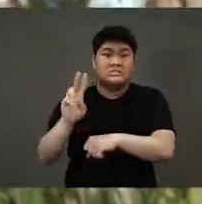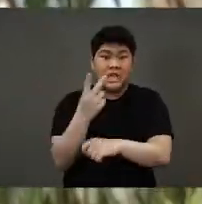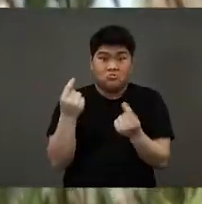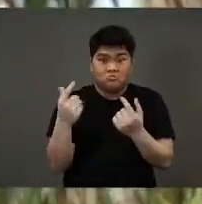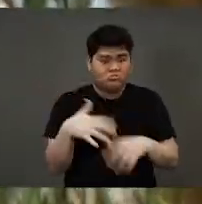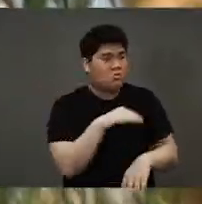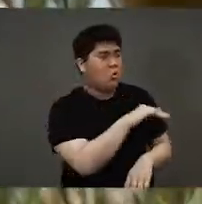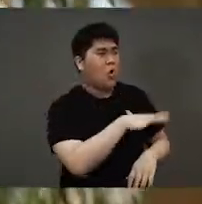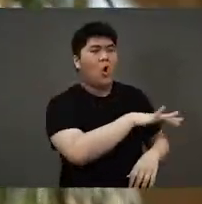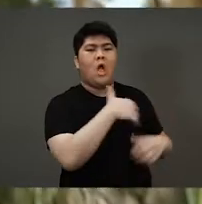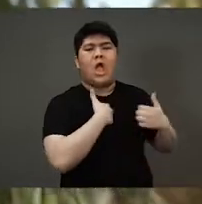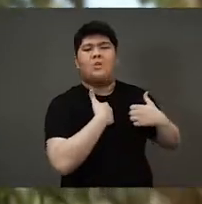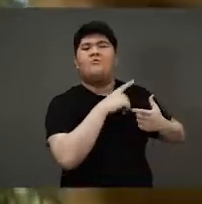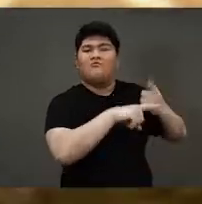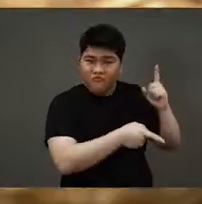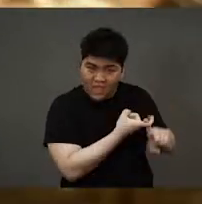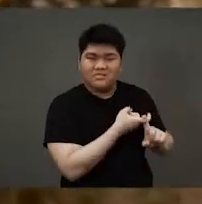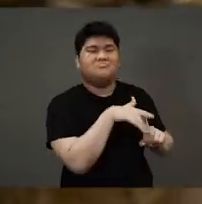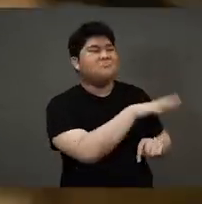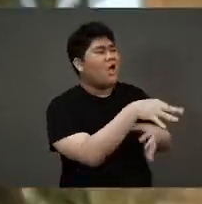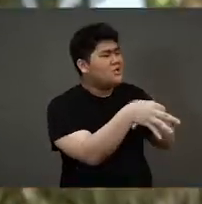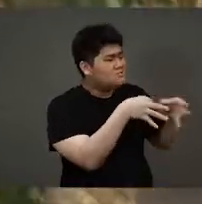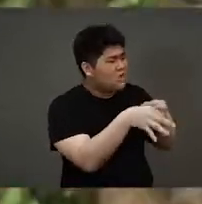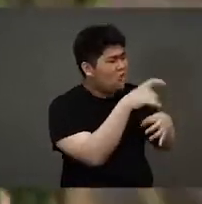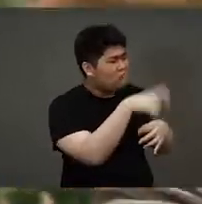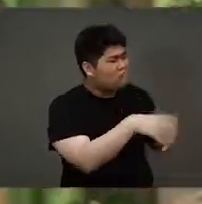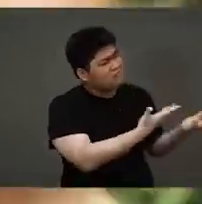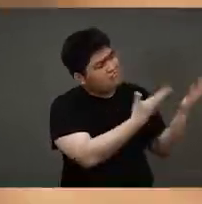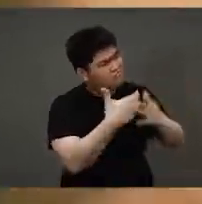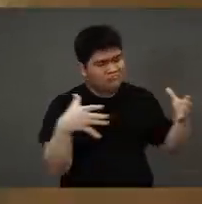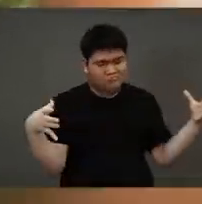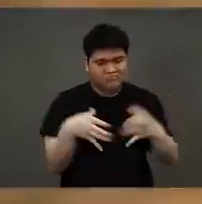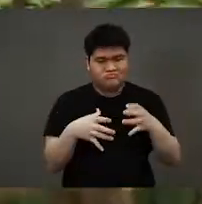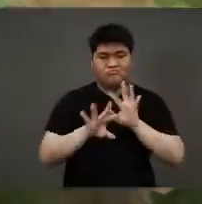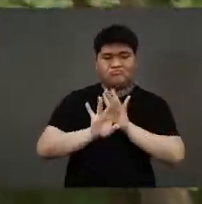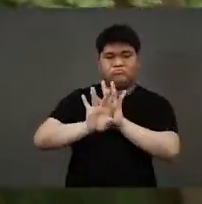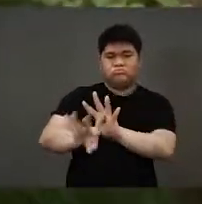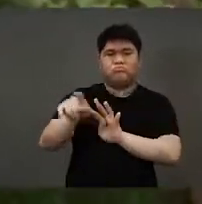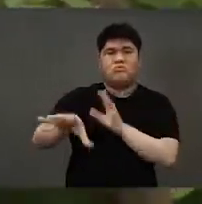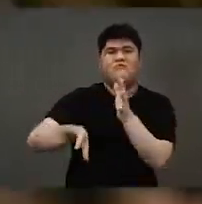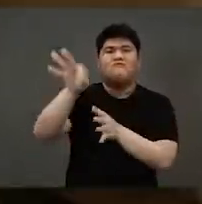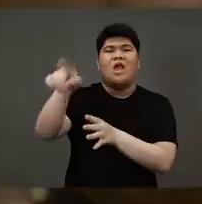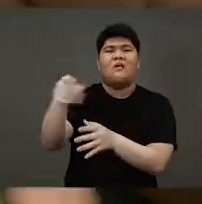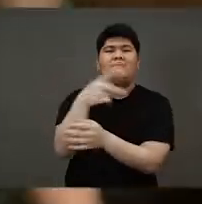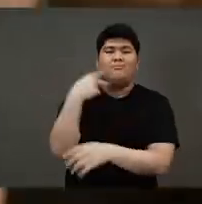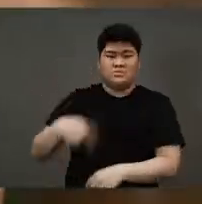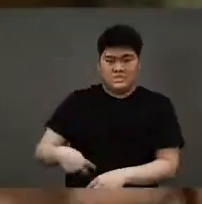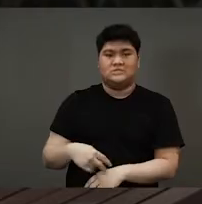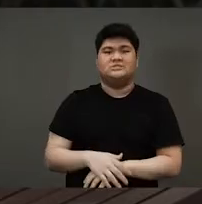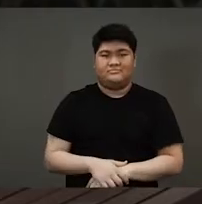call all his other animal friends and he explained to them that they were all going to go together to find the princess.